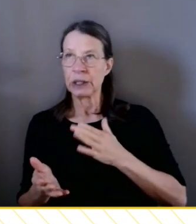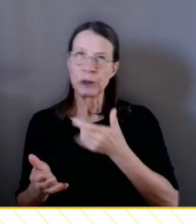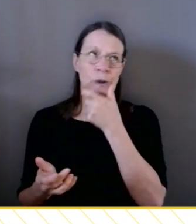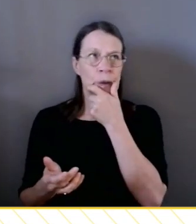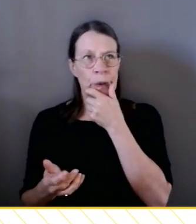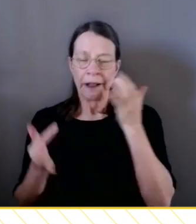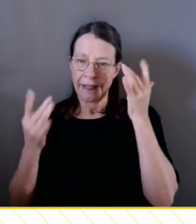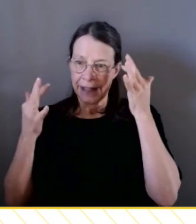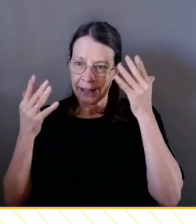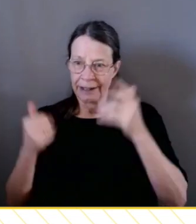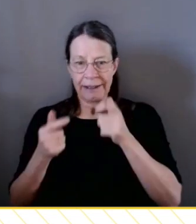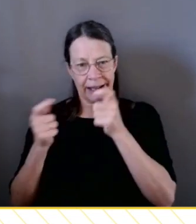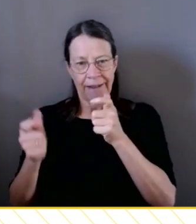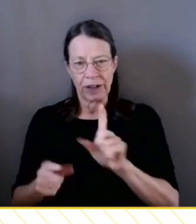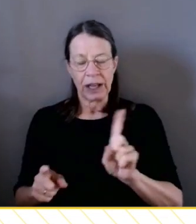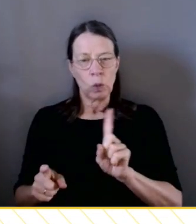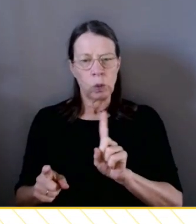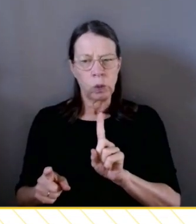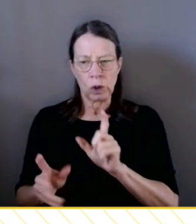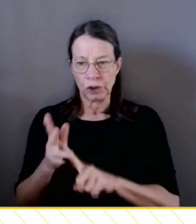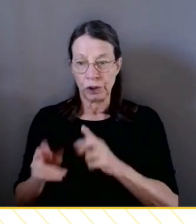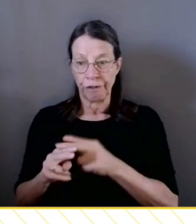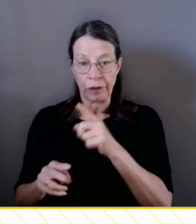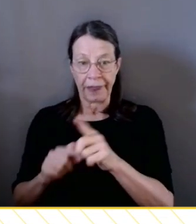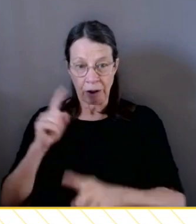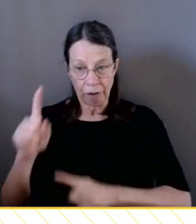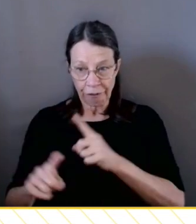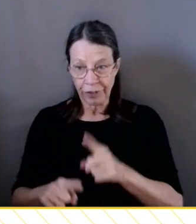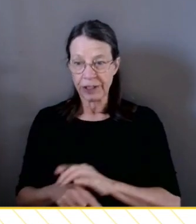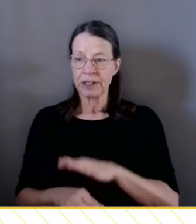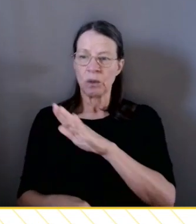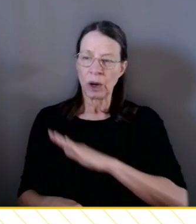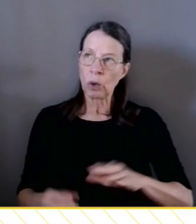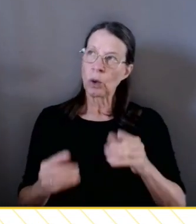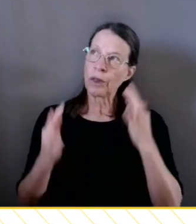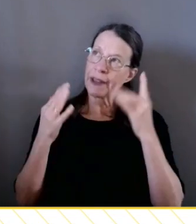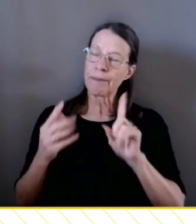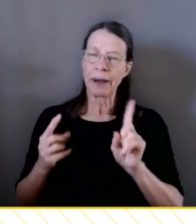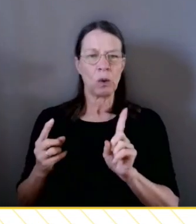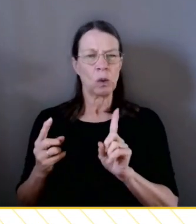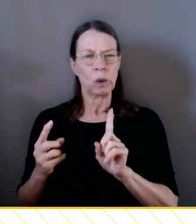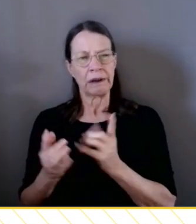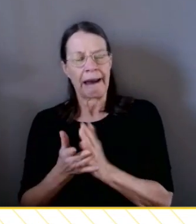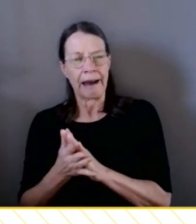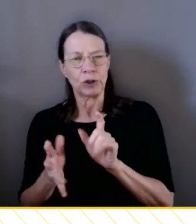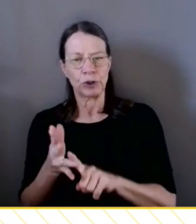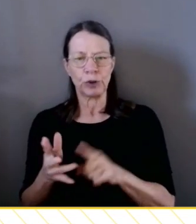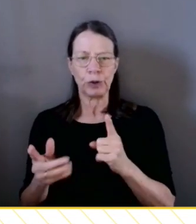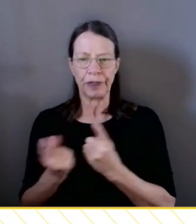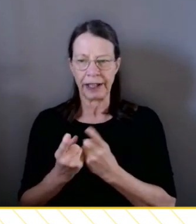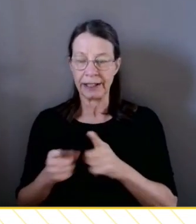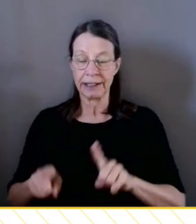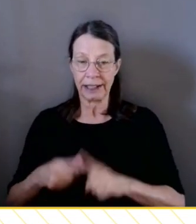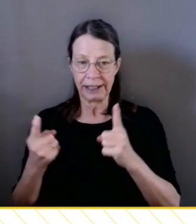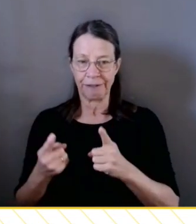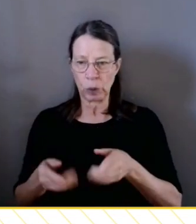of course, all thinking about how to do things differently, what content might work, and we'd love your suggestions. But we also know that we